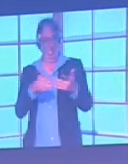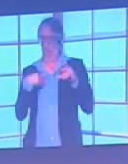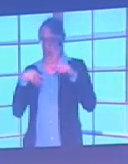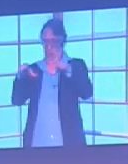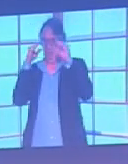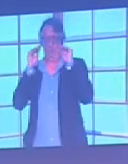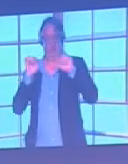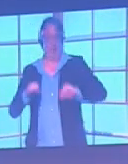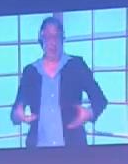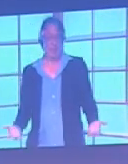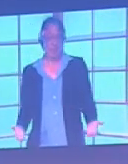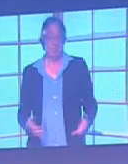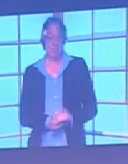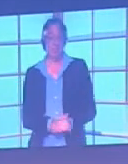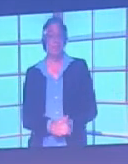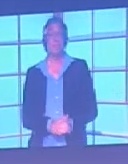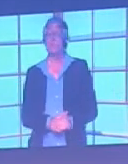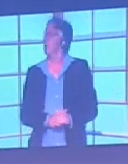Internal way finding.